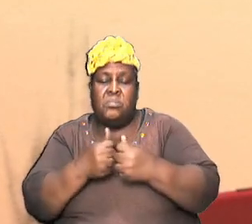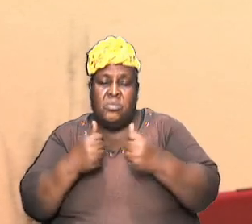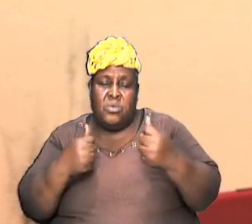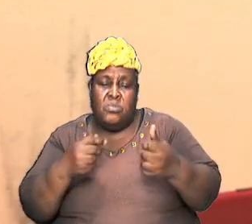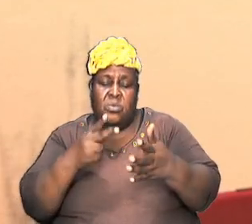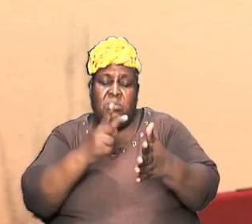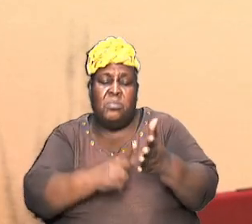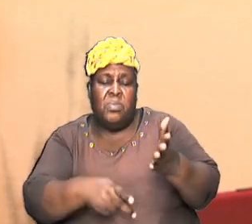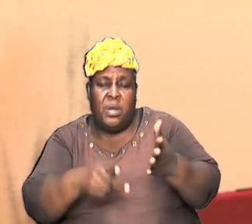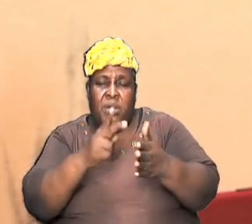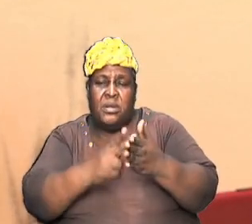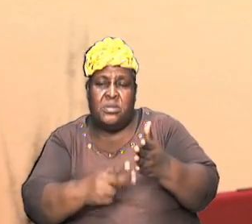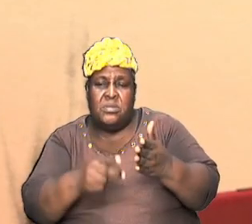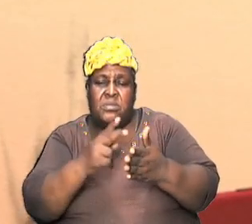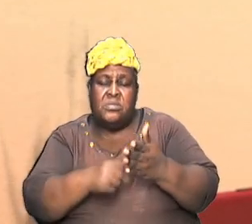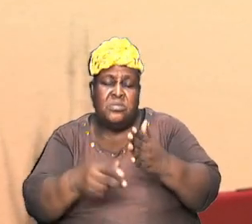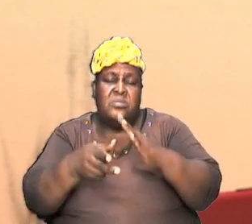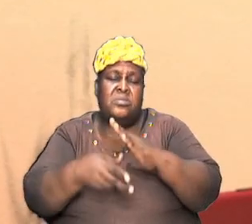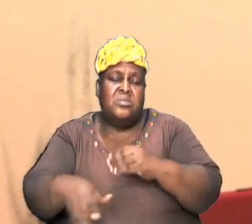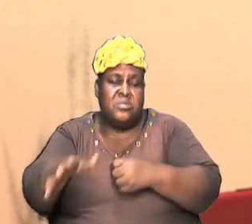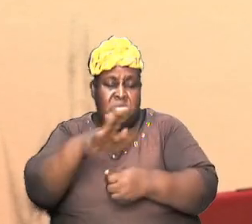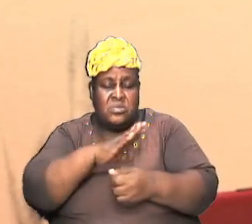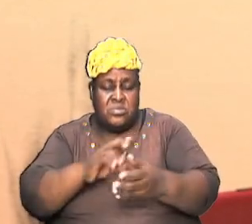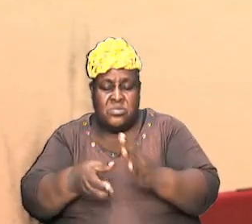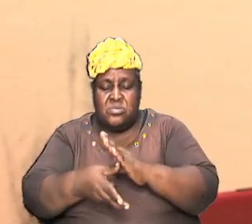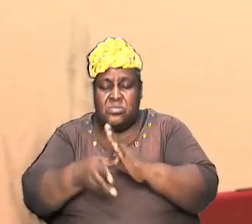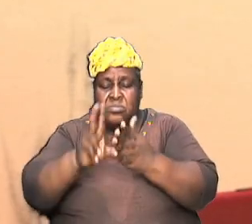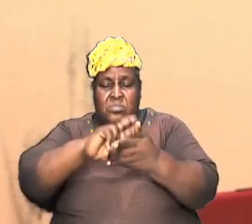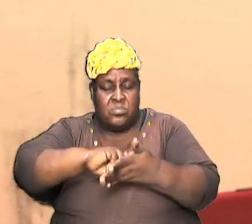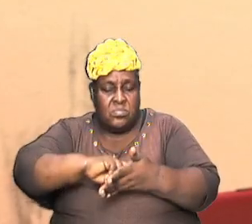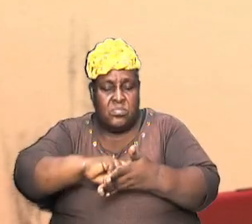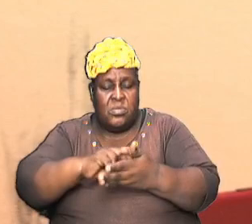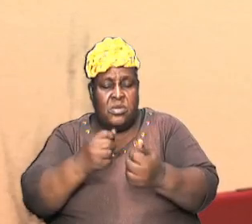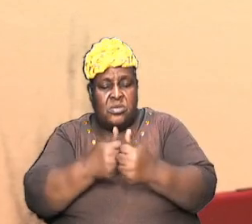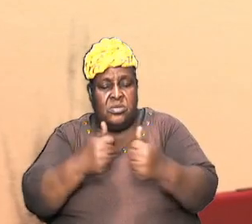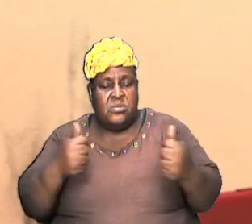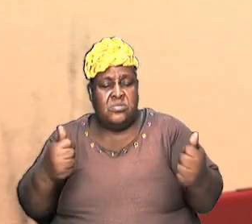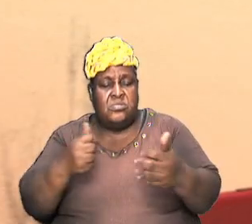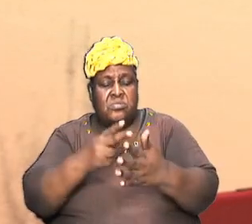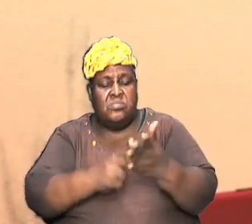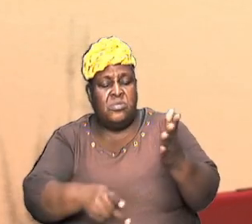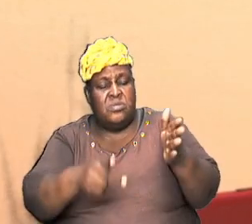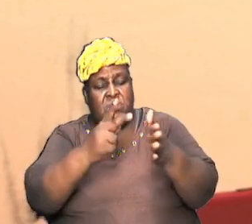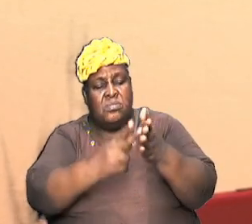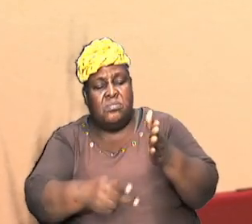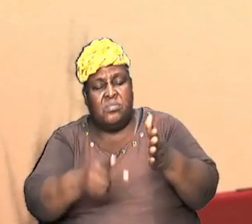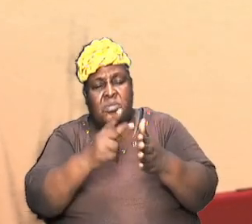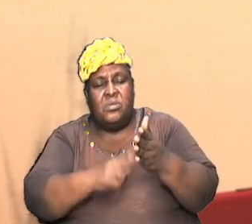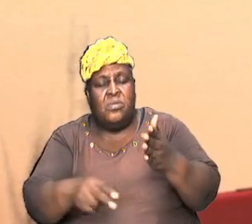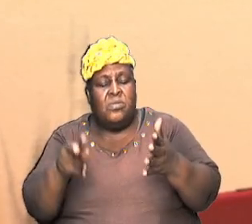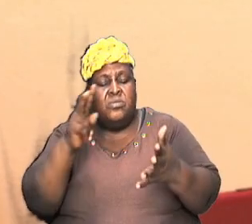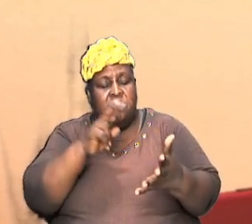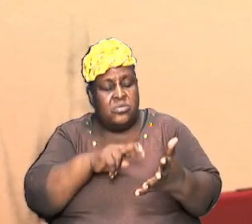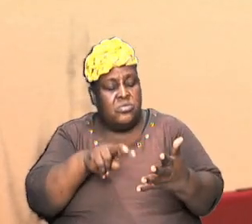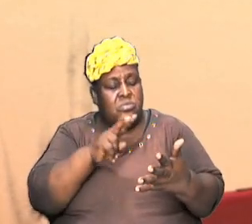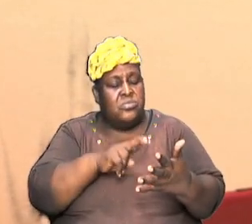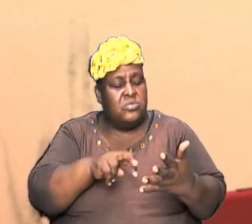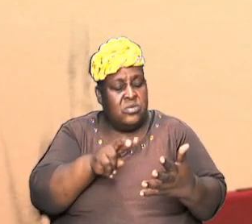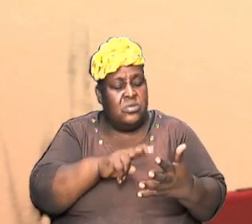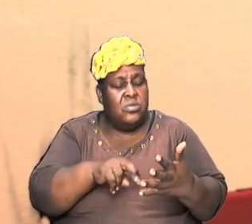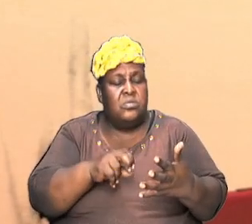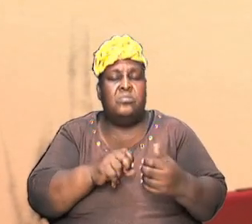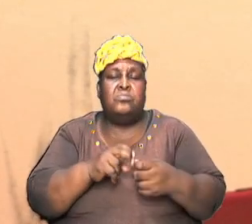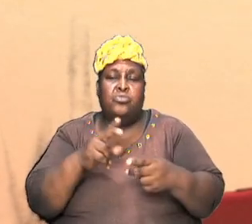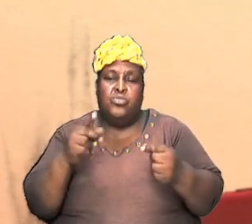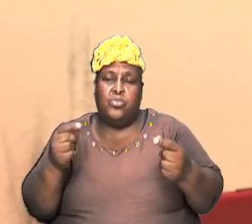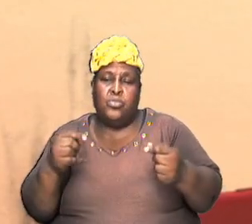as we do an overview and section by section we look at all that is to be looked on let's do it